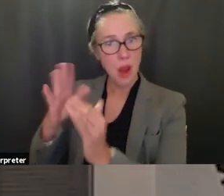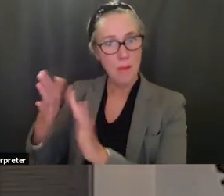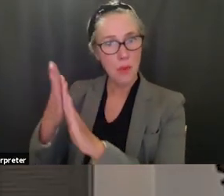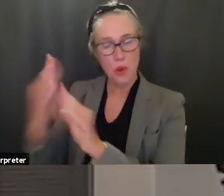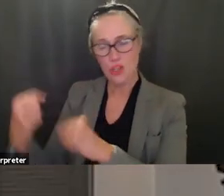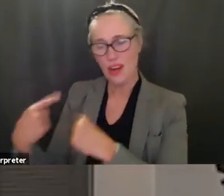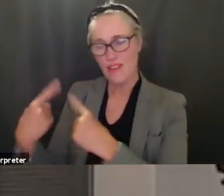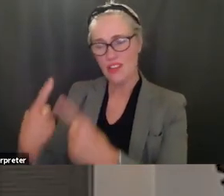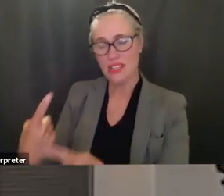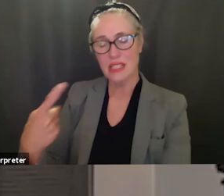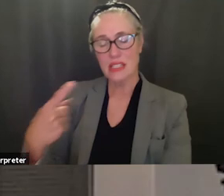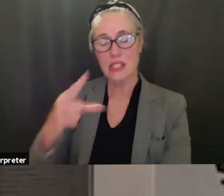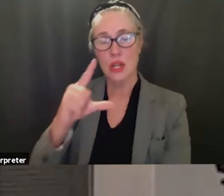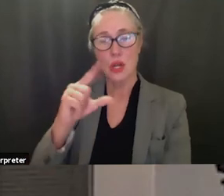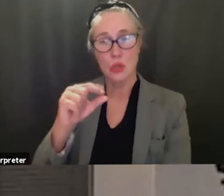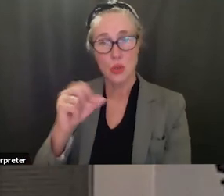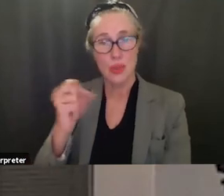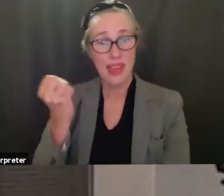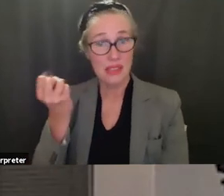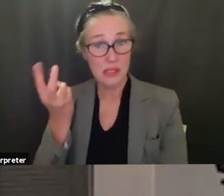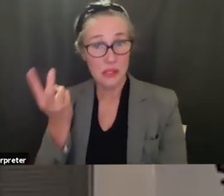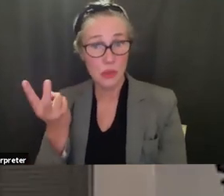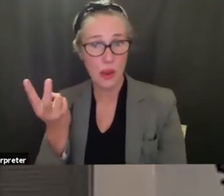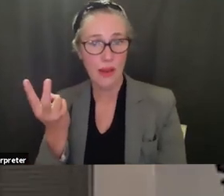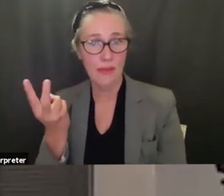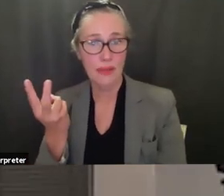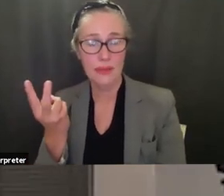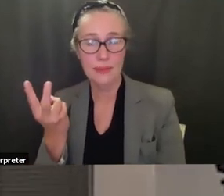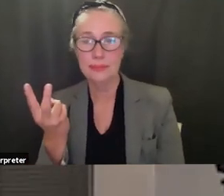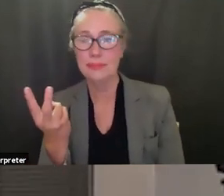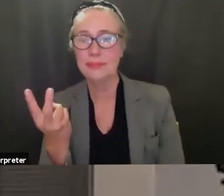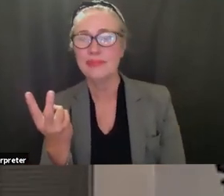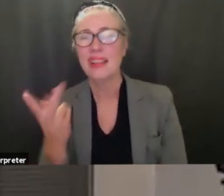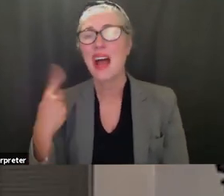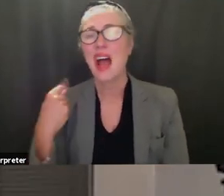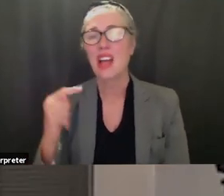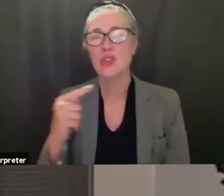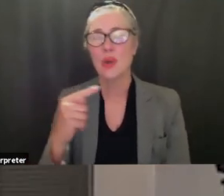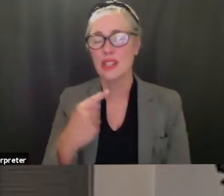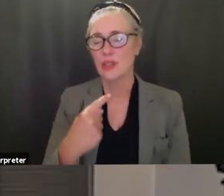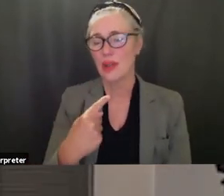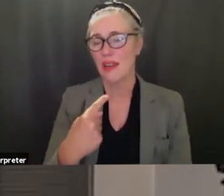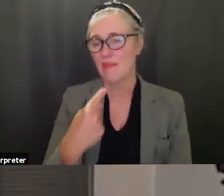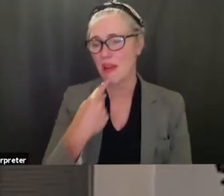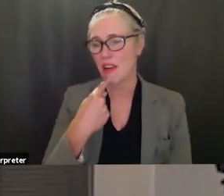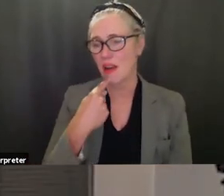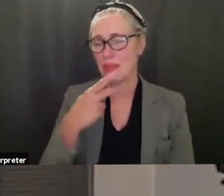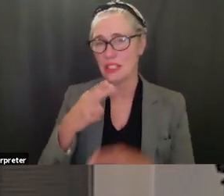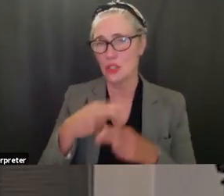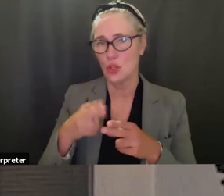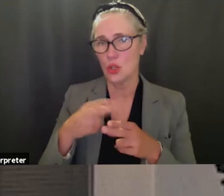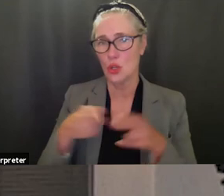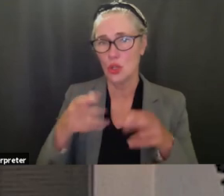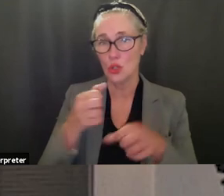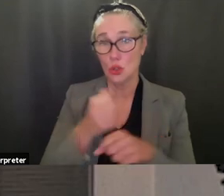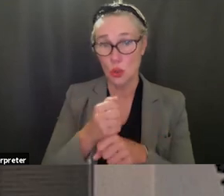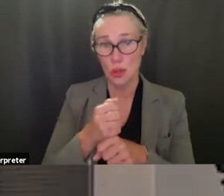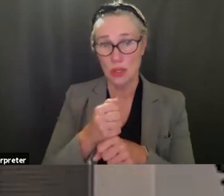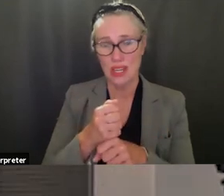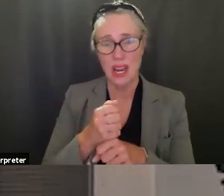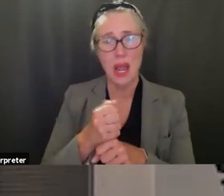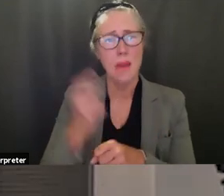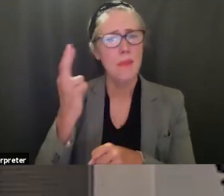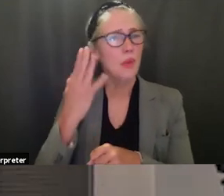without i'm going to keep it short but the reason why it was not fully